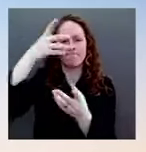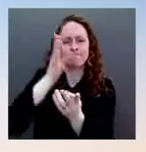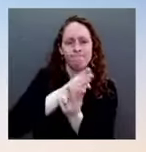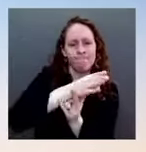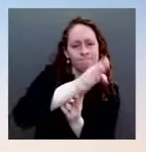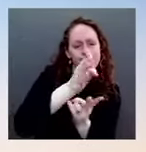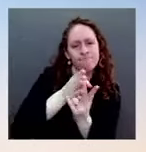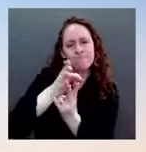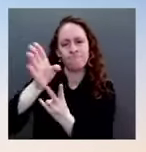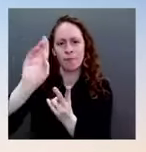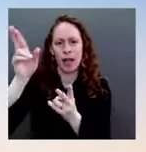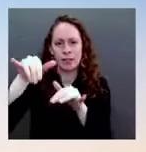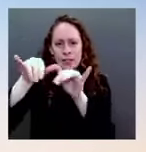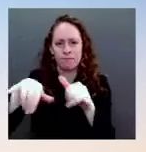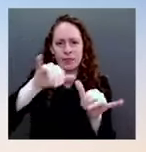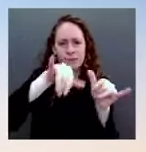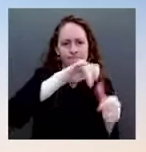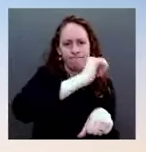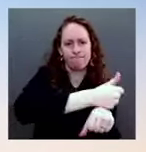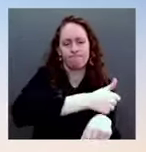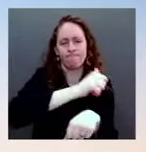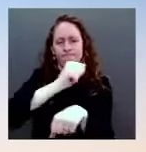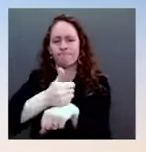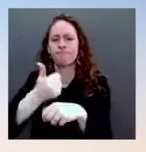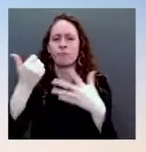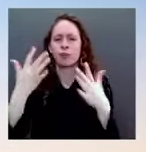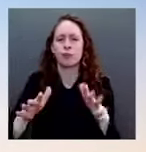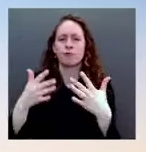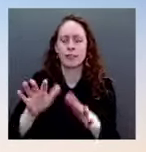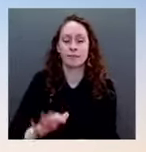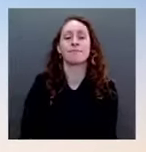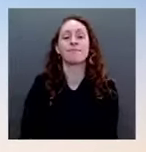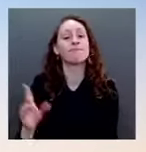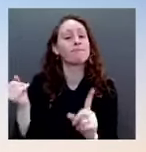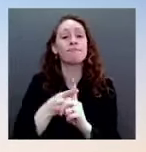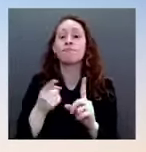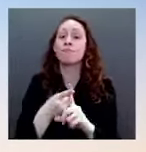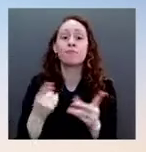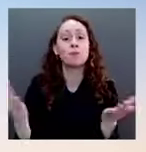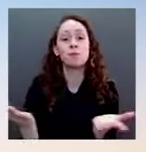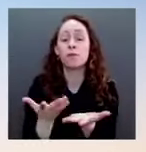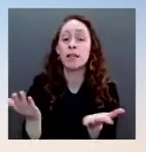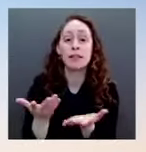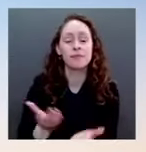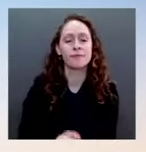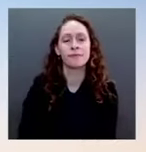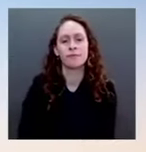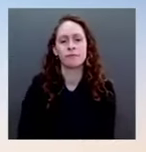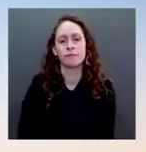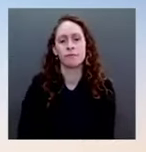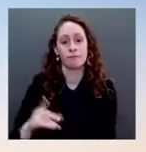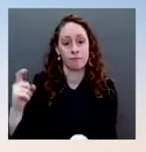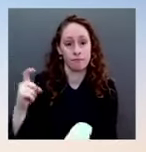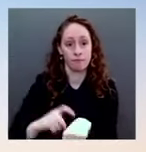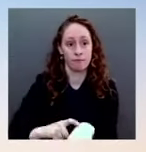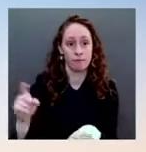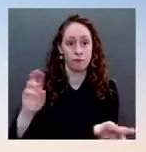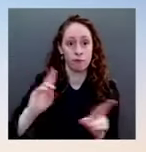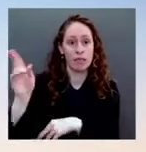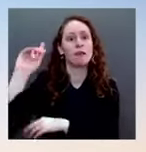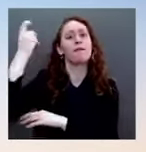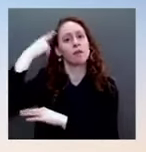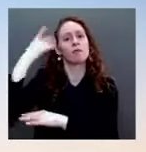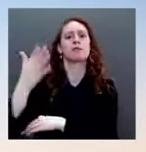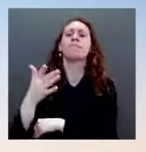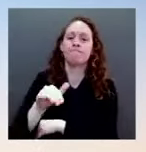today and actually start breaking ground as soon as they're ready to do that. The other part of this bill are competitive grants. Some of those are going to take a little bit of